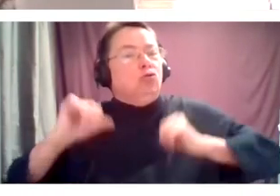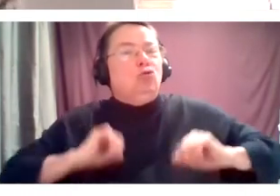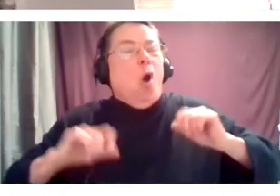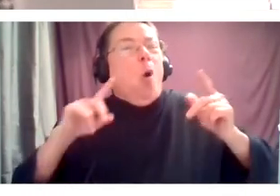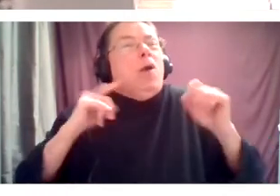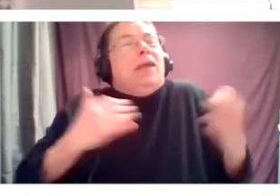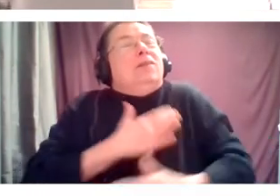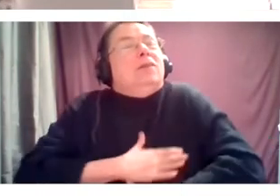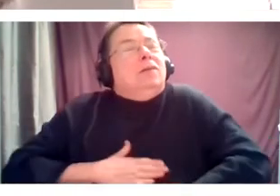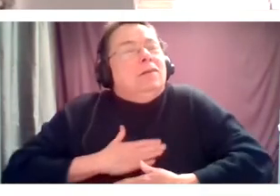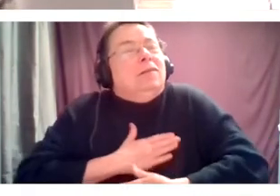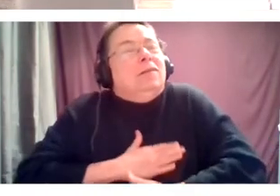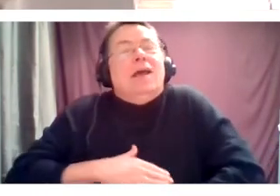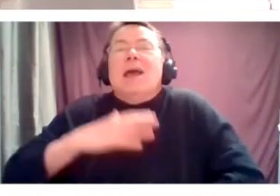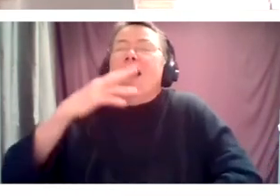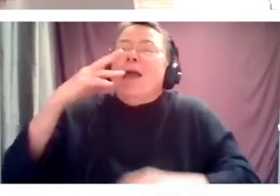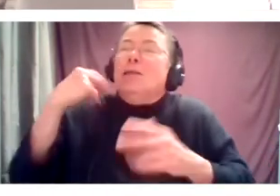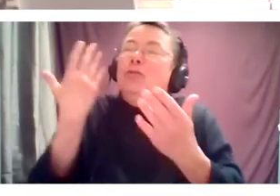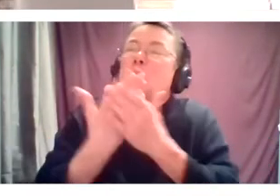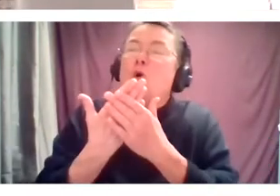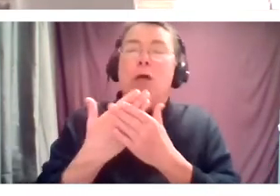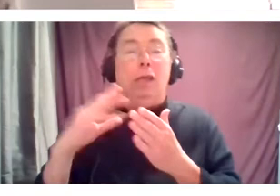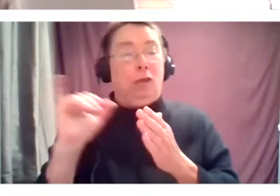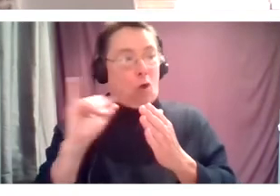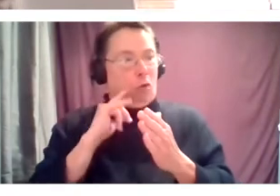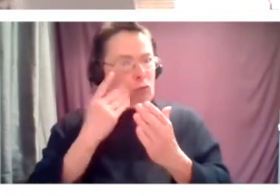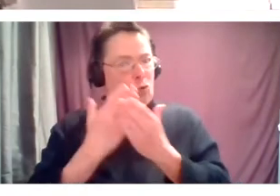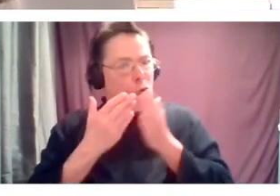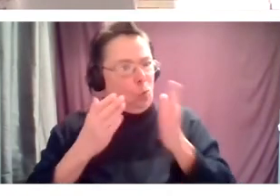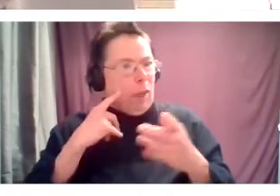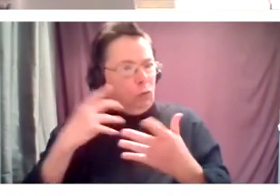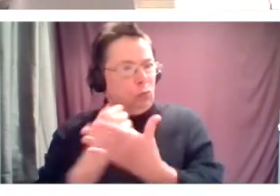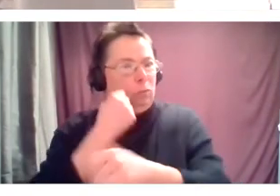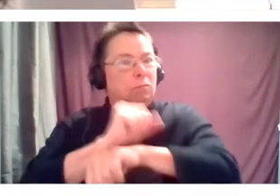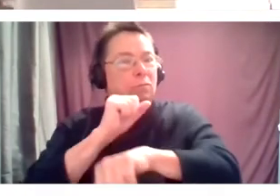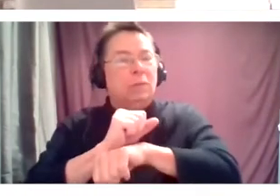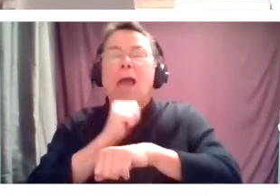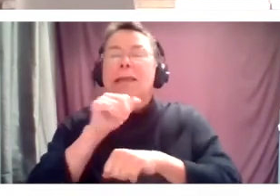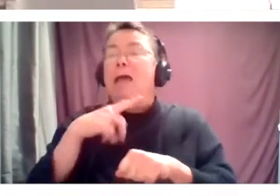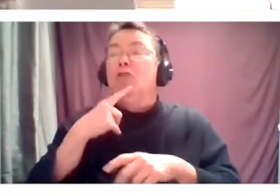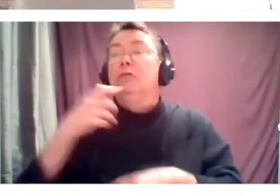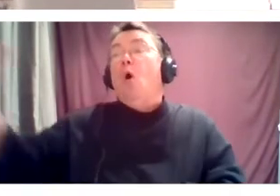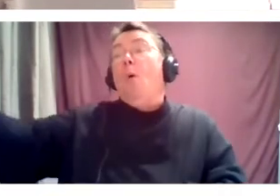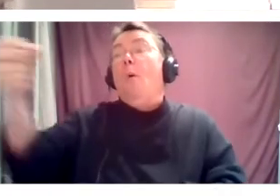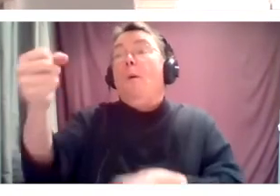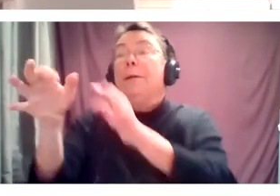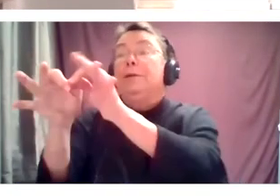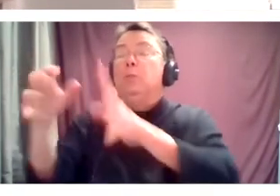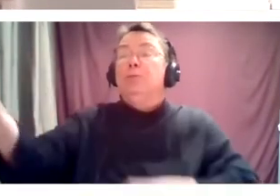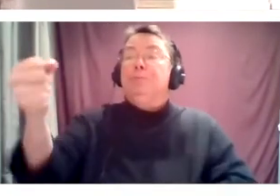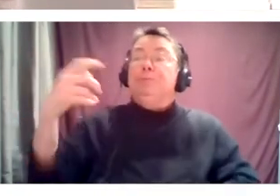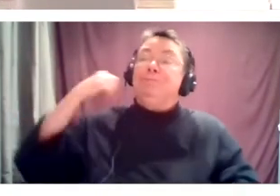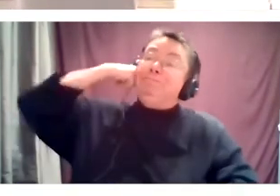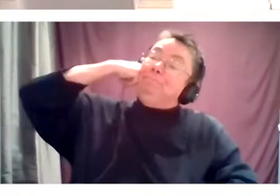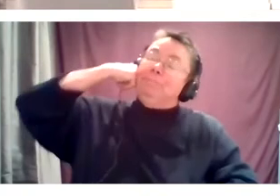also a gainful pathway to employment and not just, right, tokenization. I don't want, and I think none of us want in this